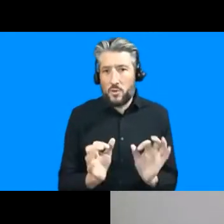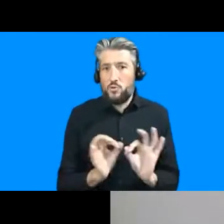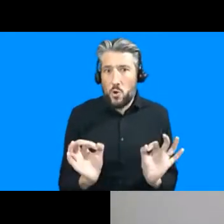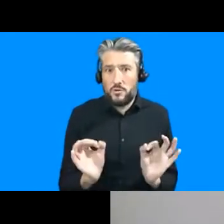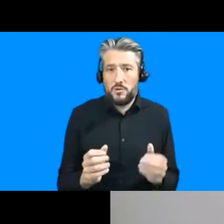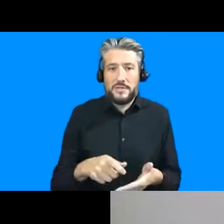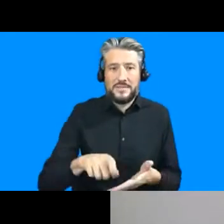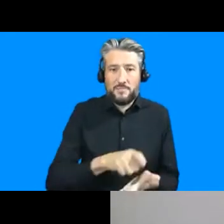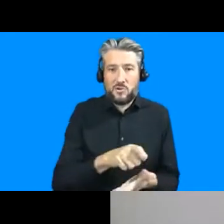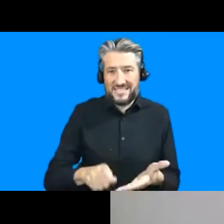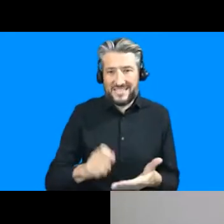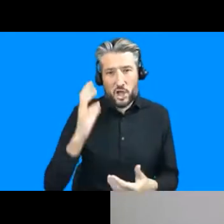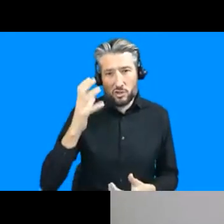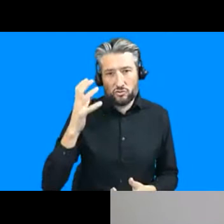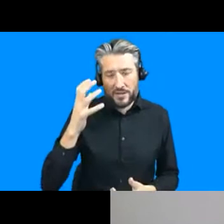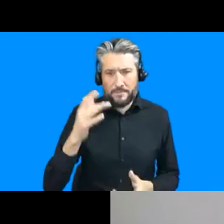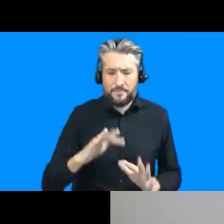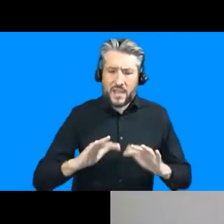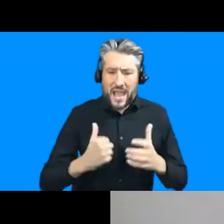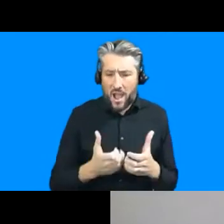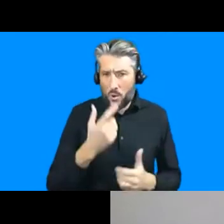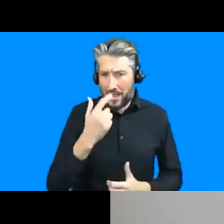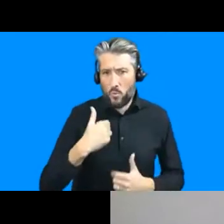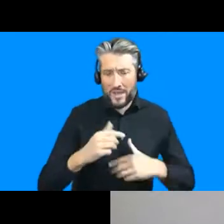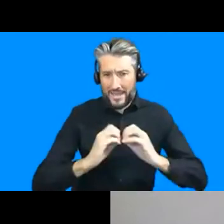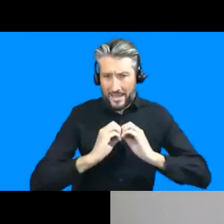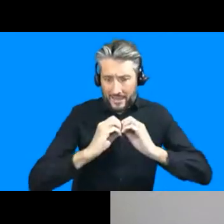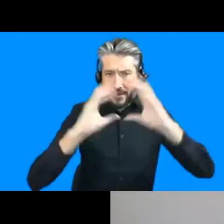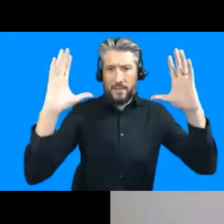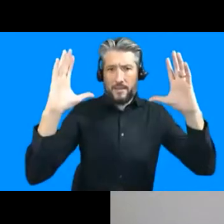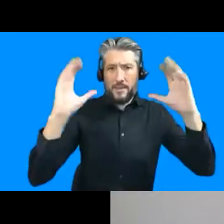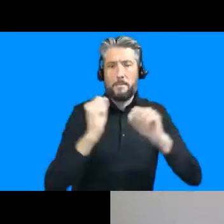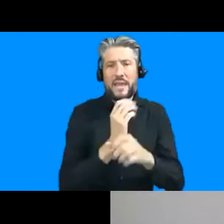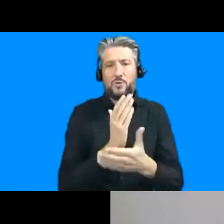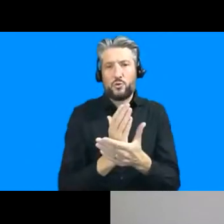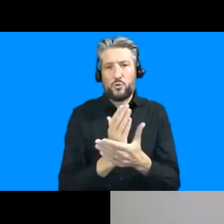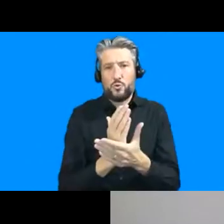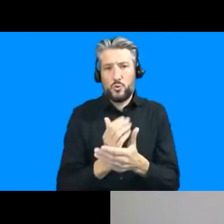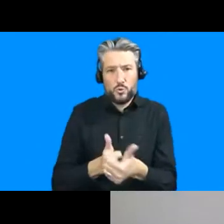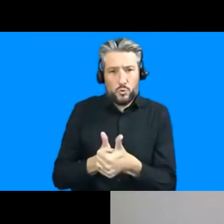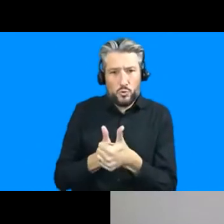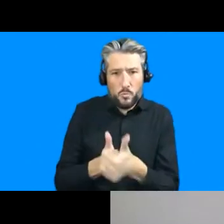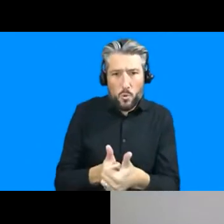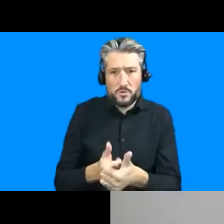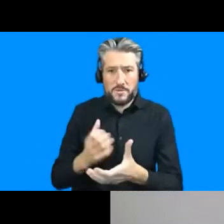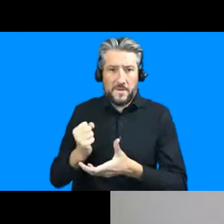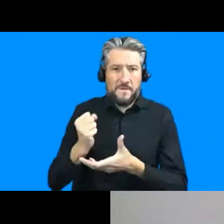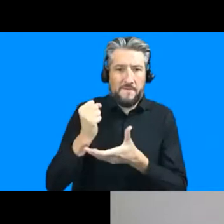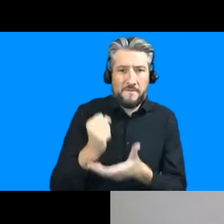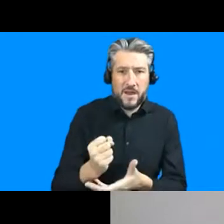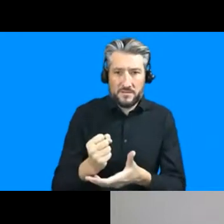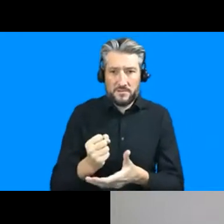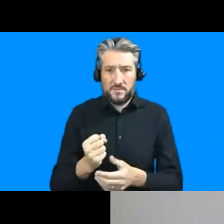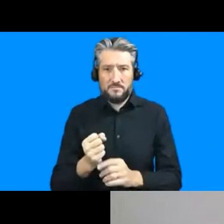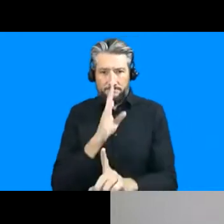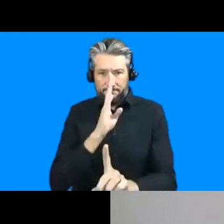future visions of urban development how can we ensure um that support funds perhaps directed to contact